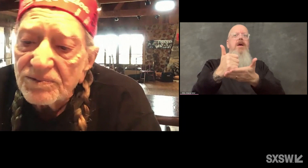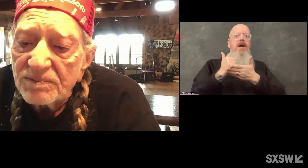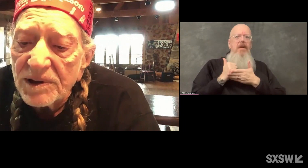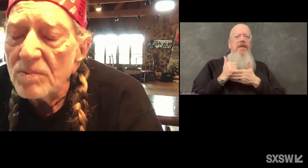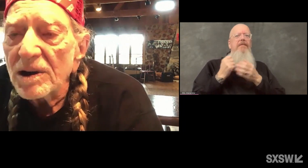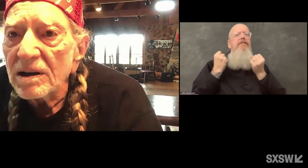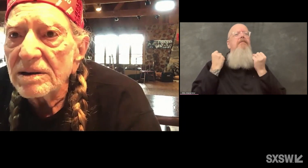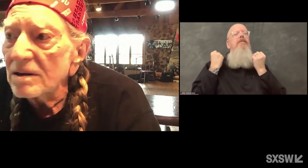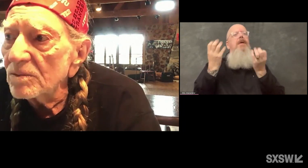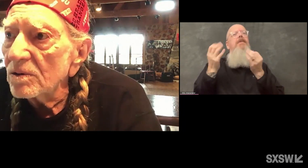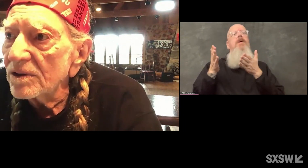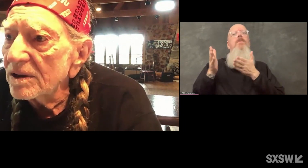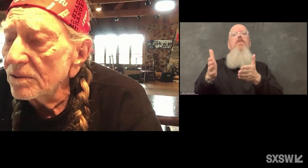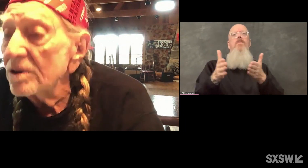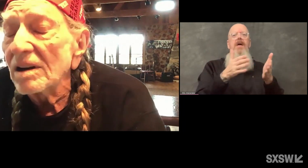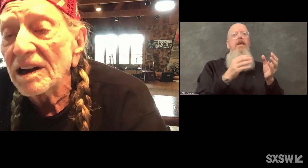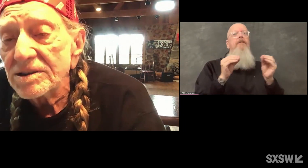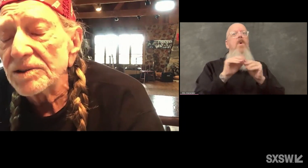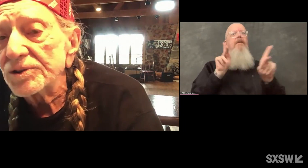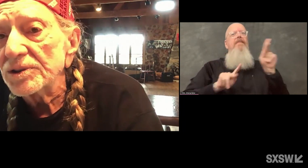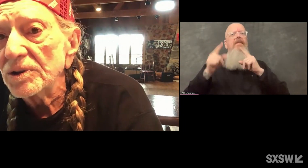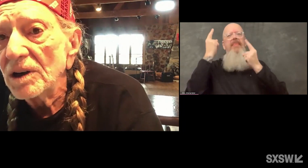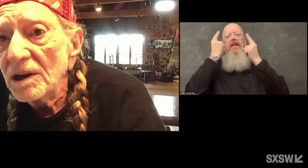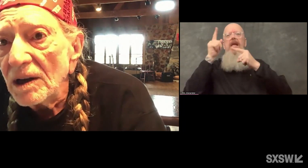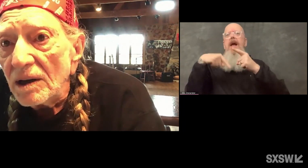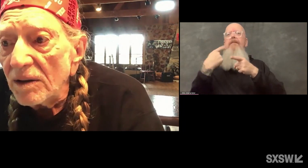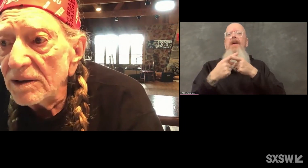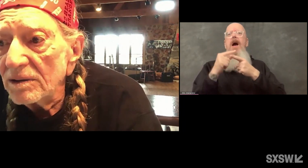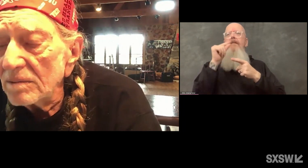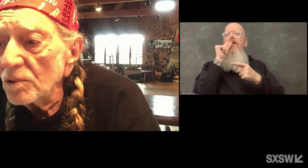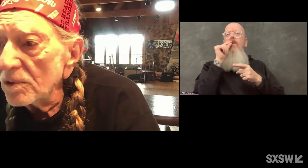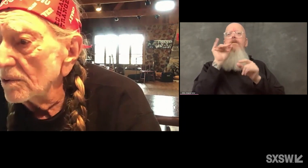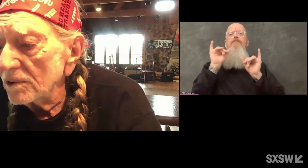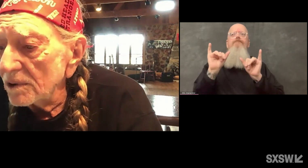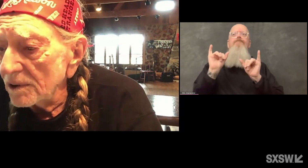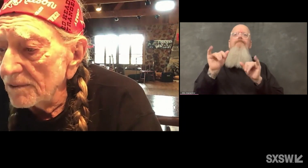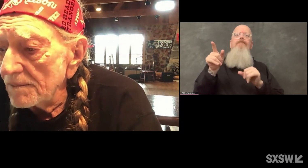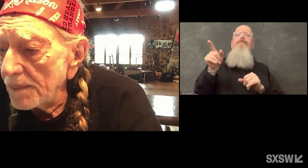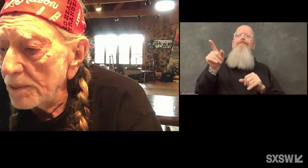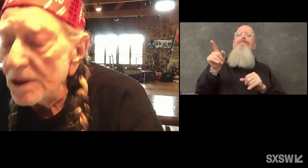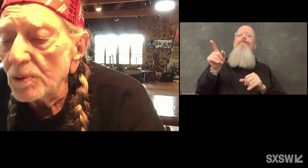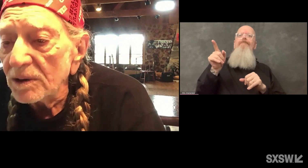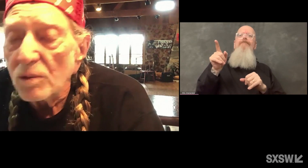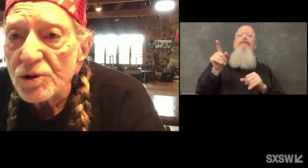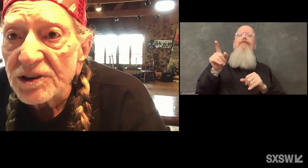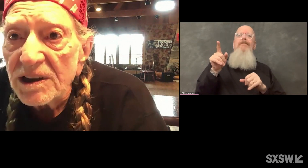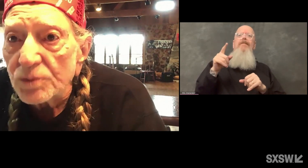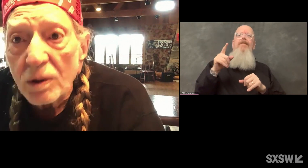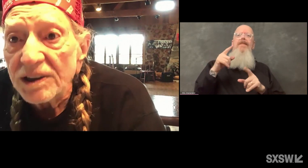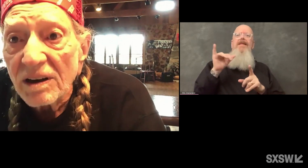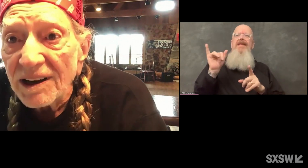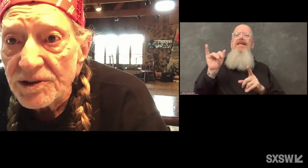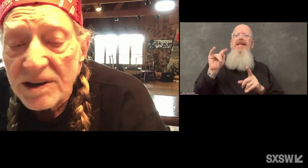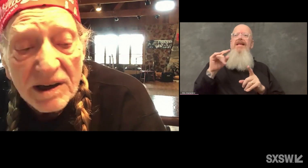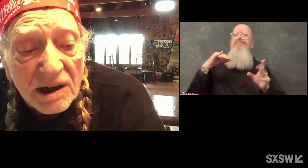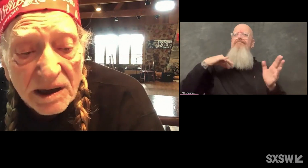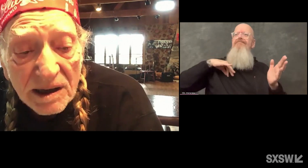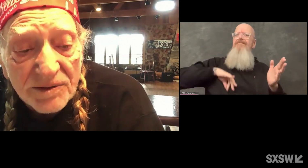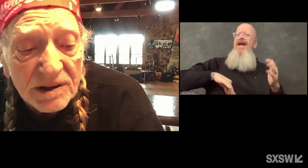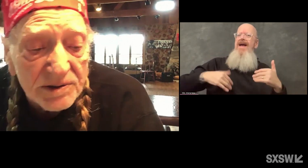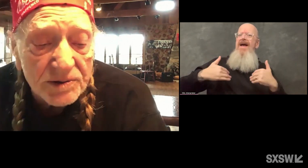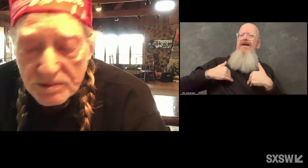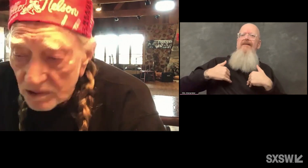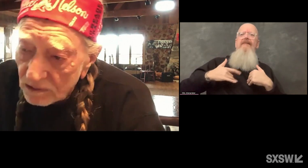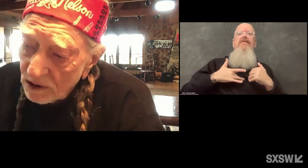they think about it and the more they realize that's true, then the more people in more states will legalize it.